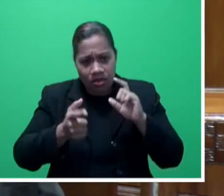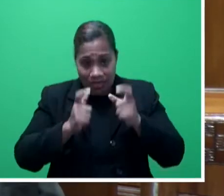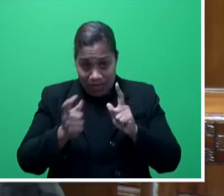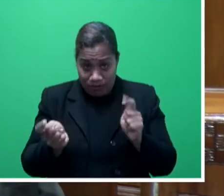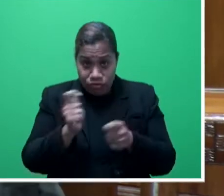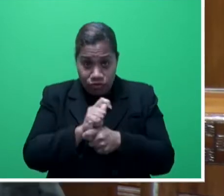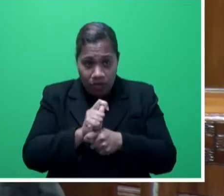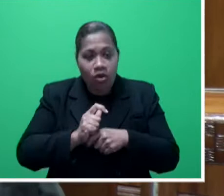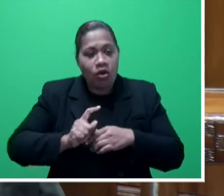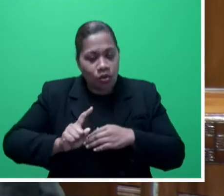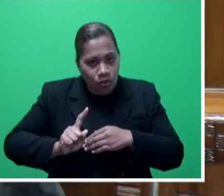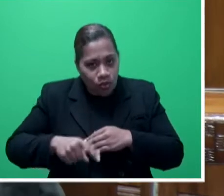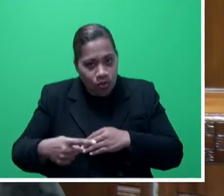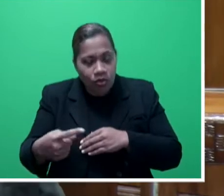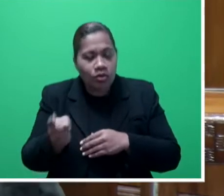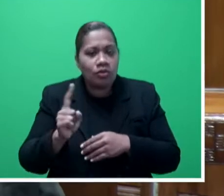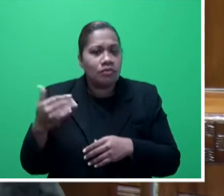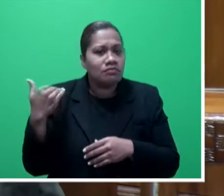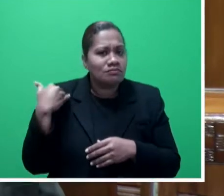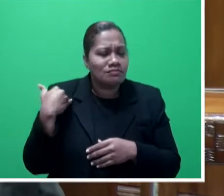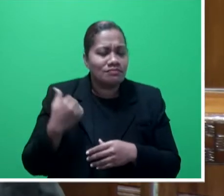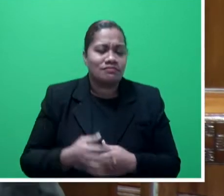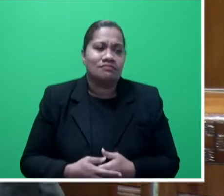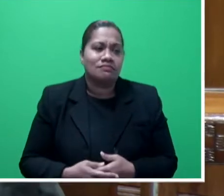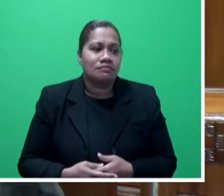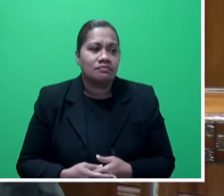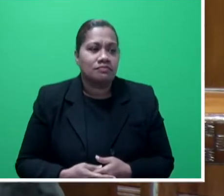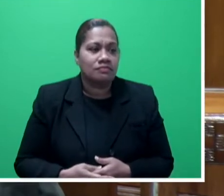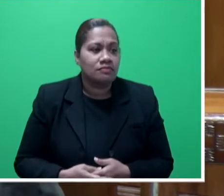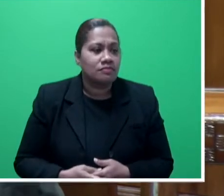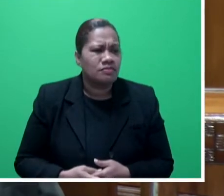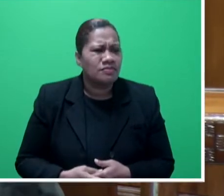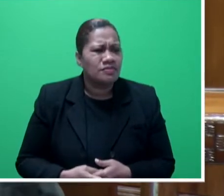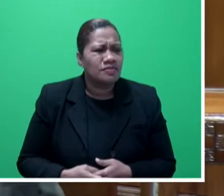to affect the intensity and frequency of precipitation.